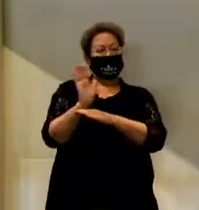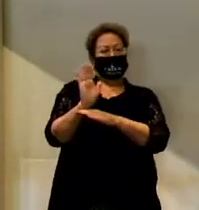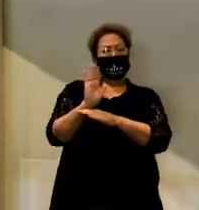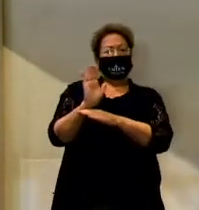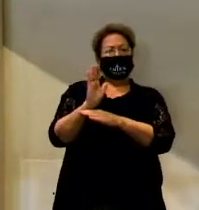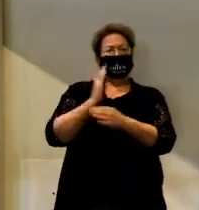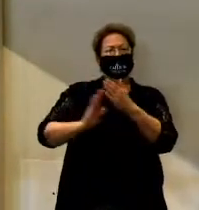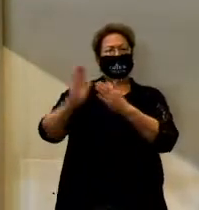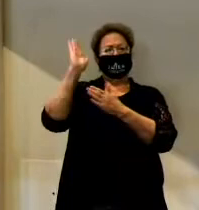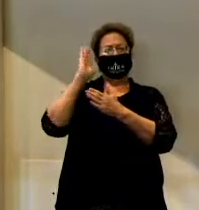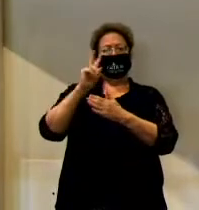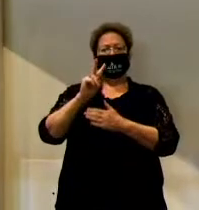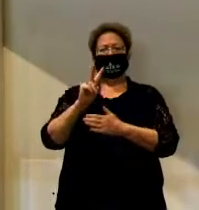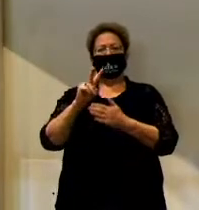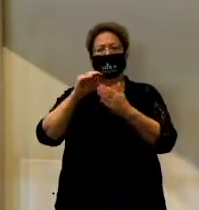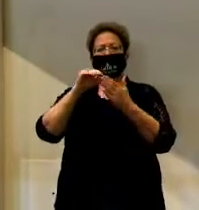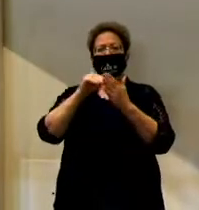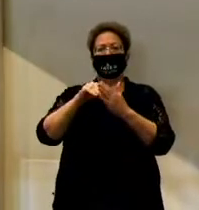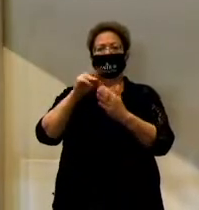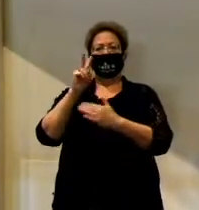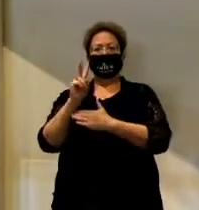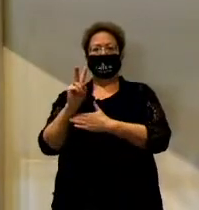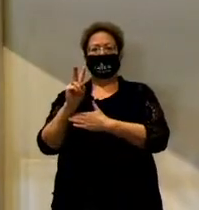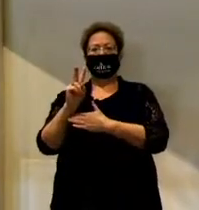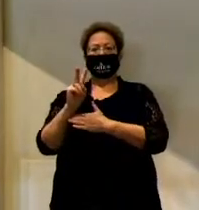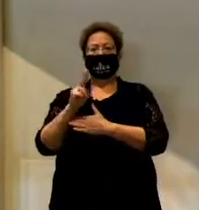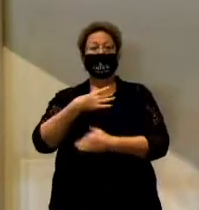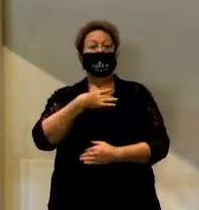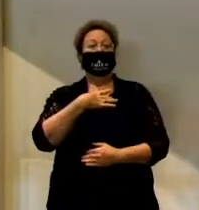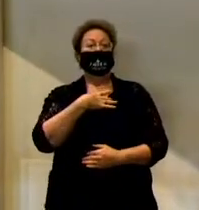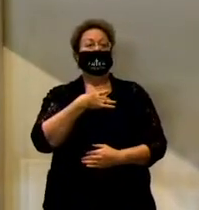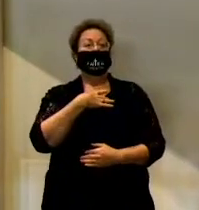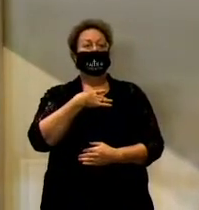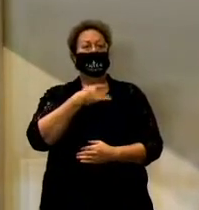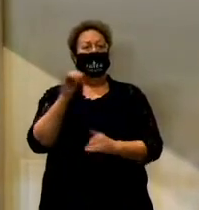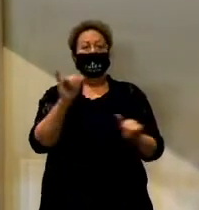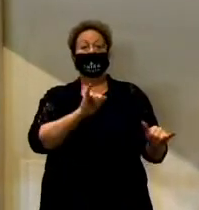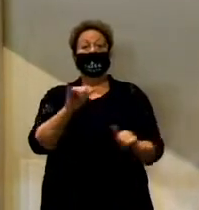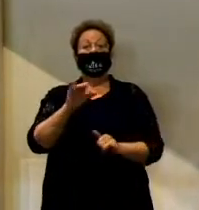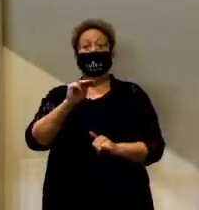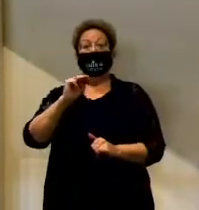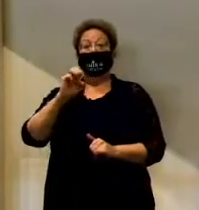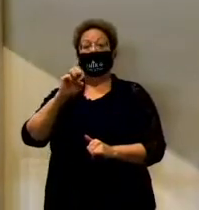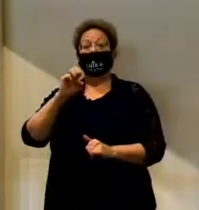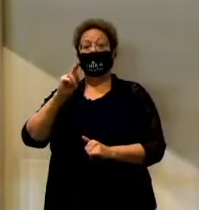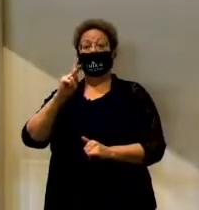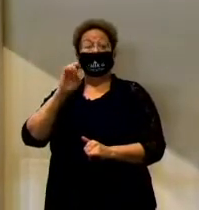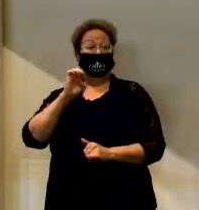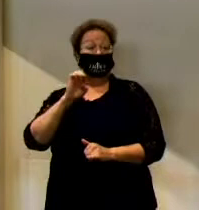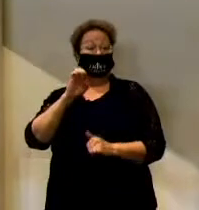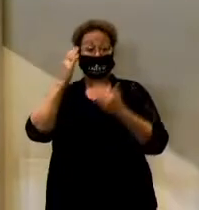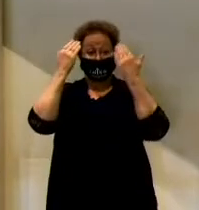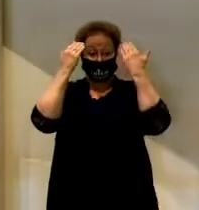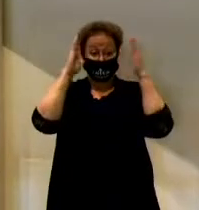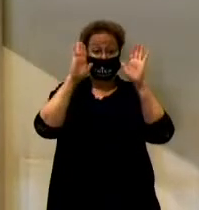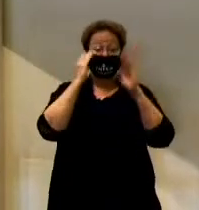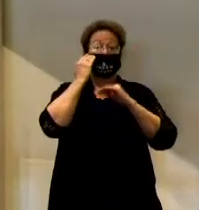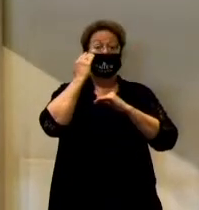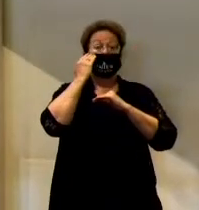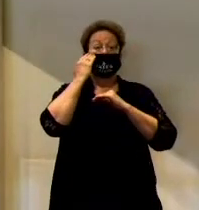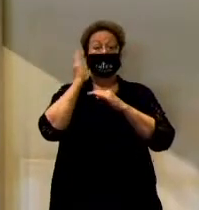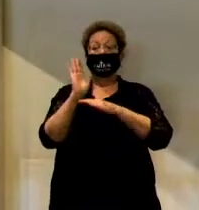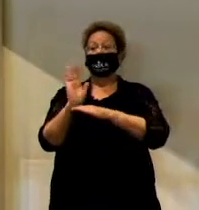2002 called Like Mike. It was a basketball movie, but also an adoption movie. I don't know if any of you remember that movie.